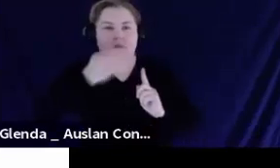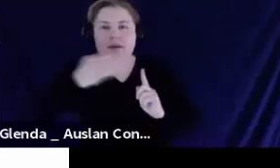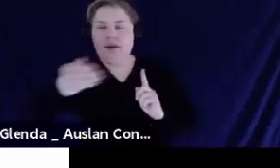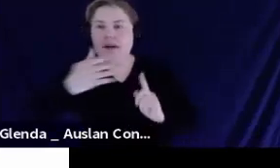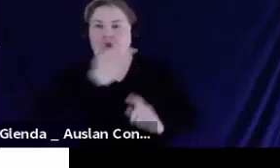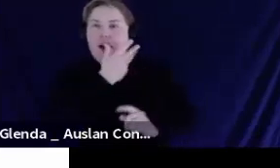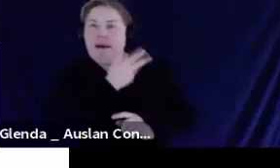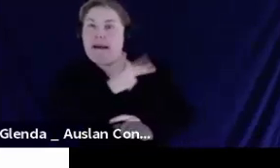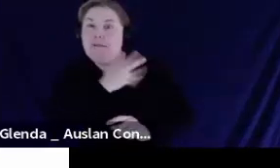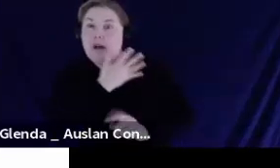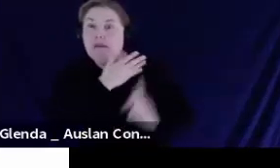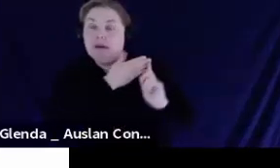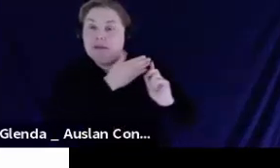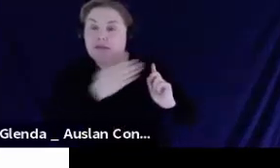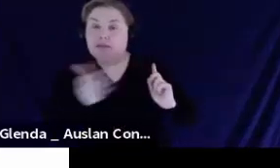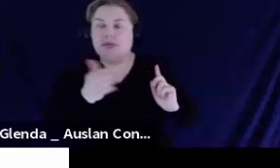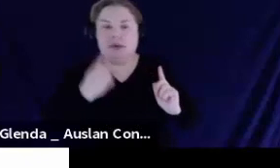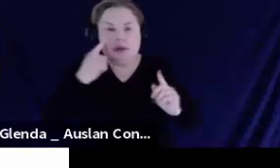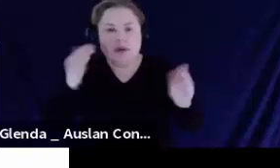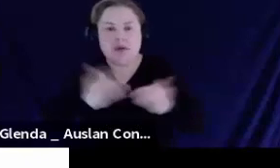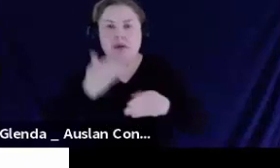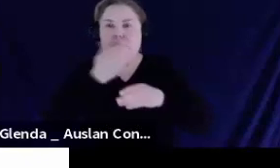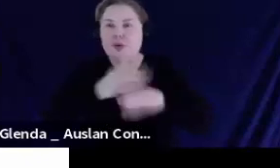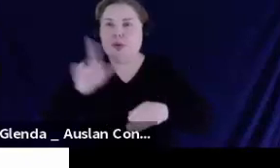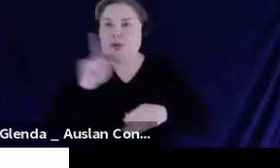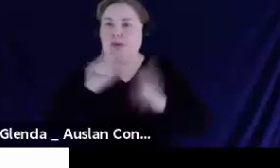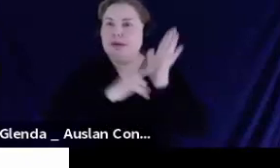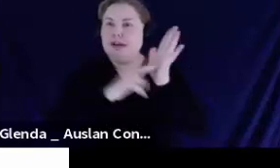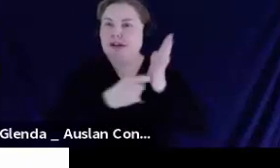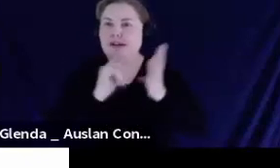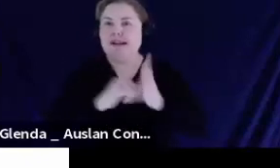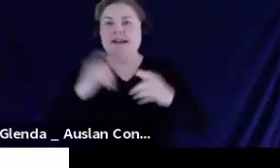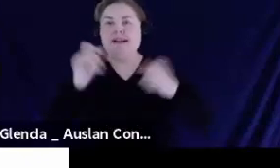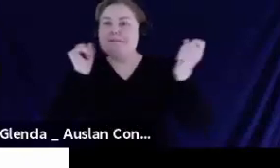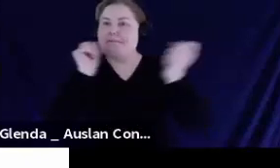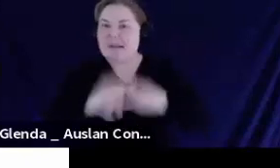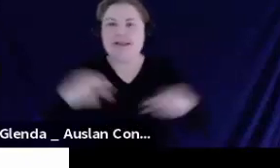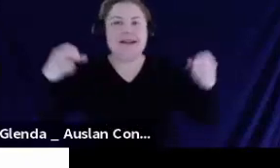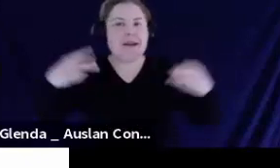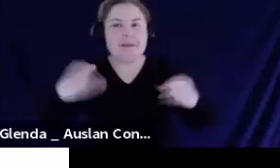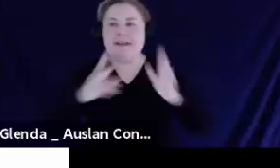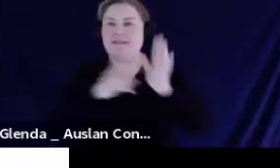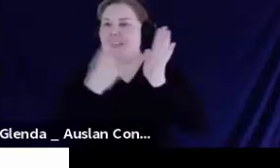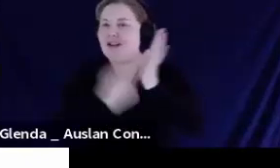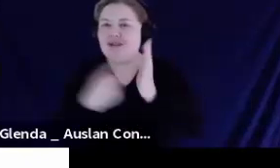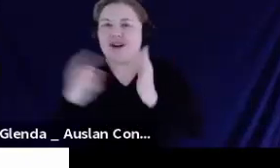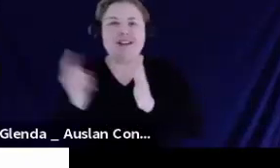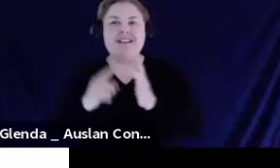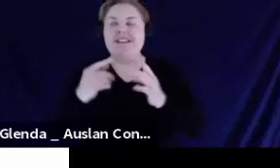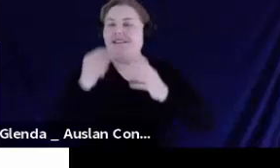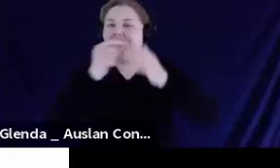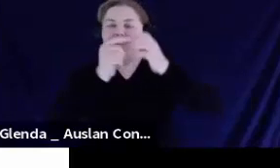seen the introduction of the National Relay Service, email, SMS captioning, video relay interpreting, and we